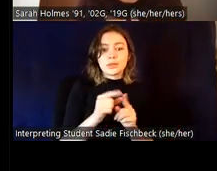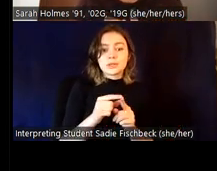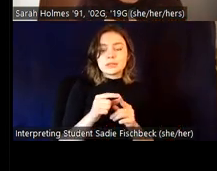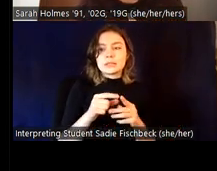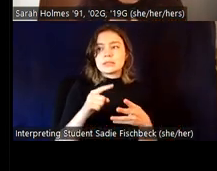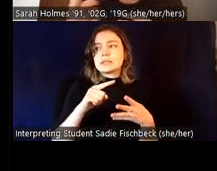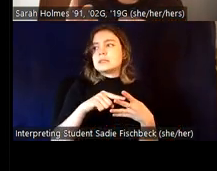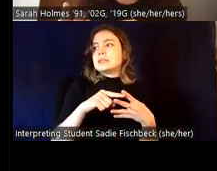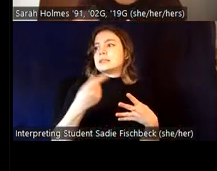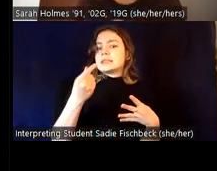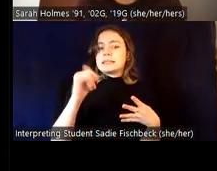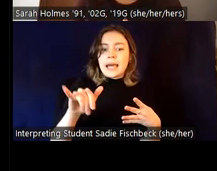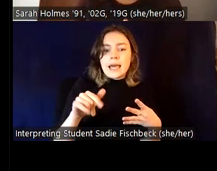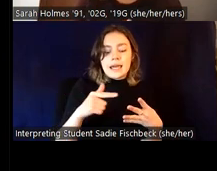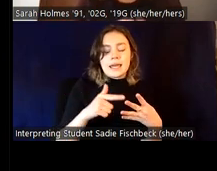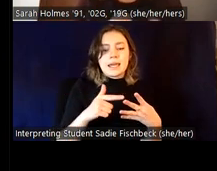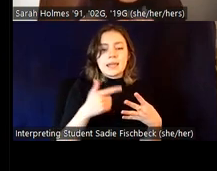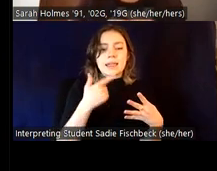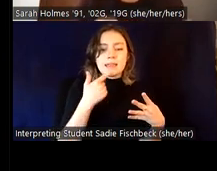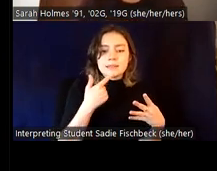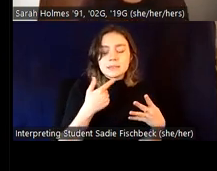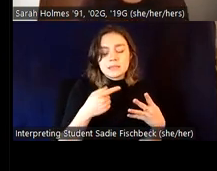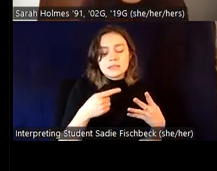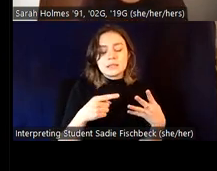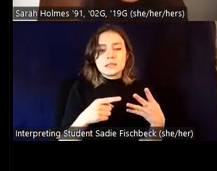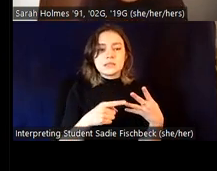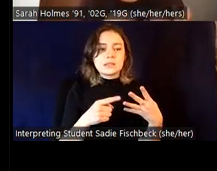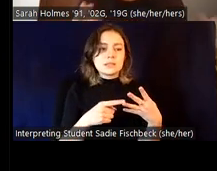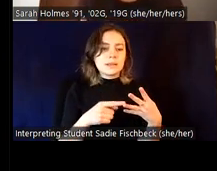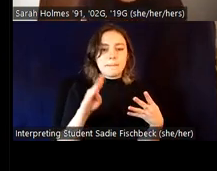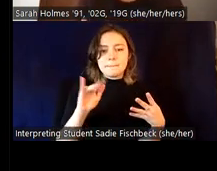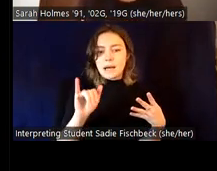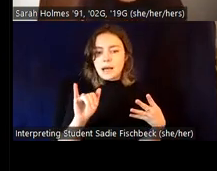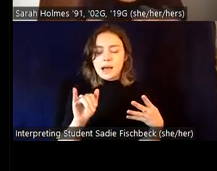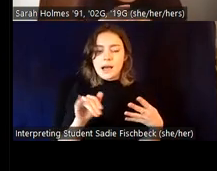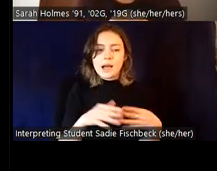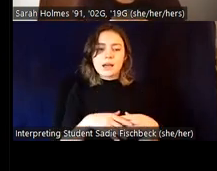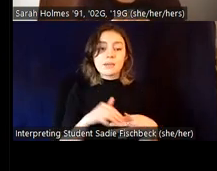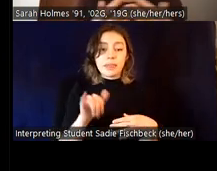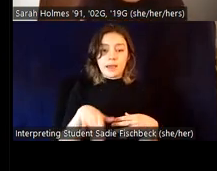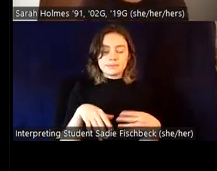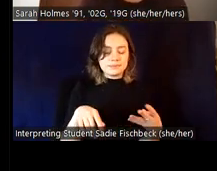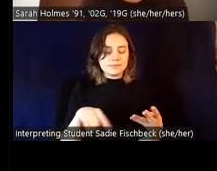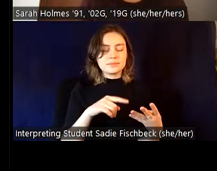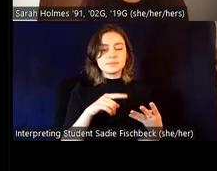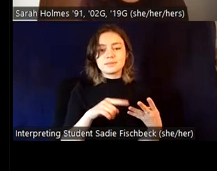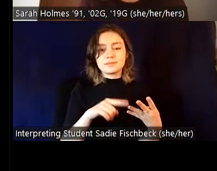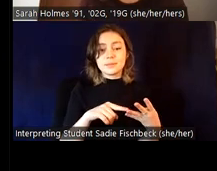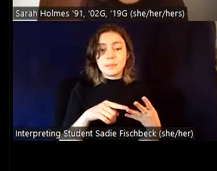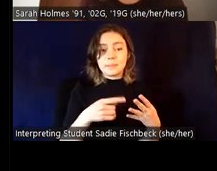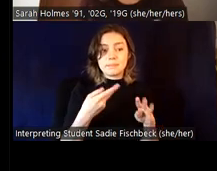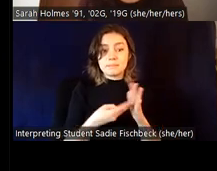bisexual by meaning to attracted to either both men and women or attracted to your own gender and another gender.